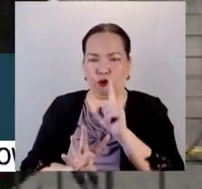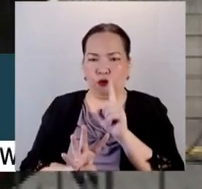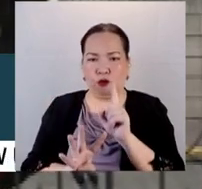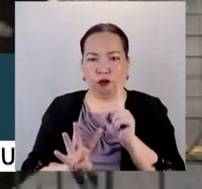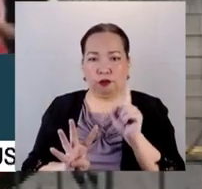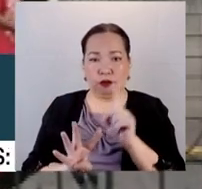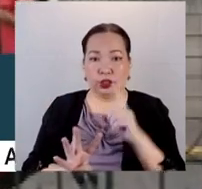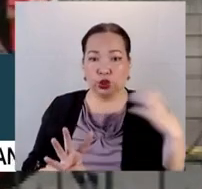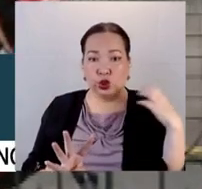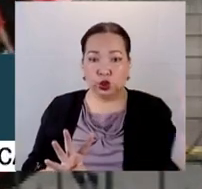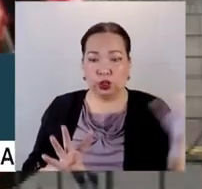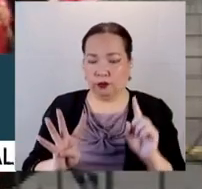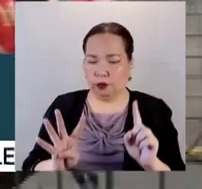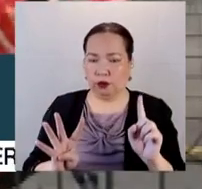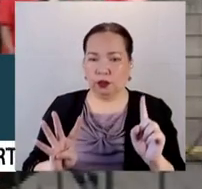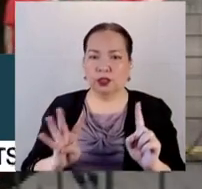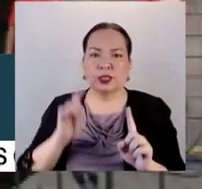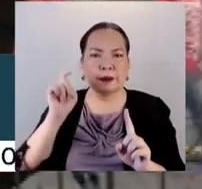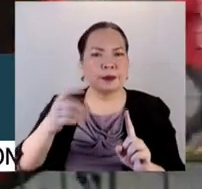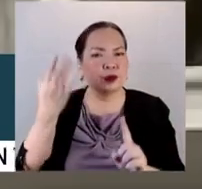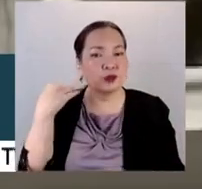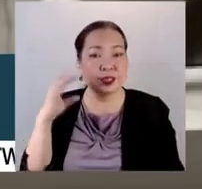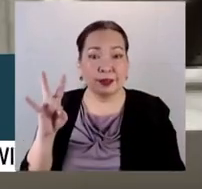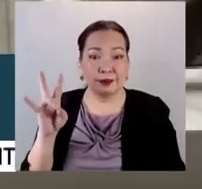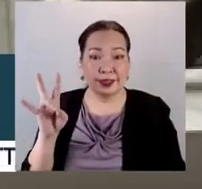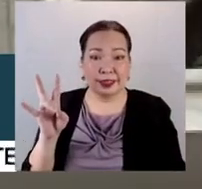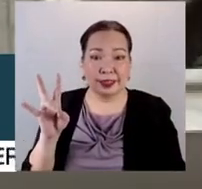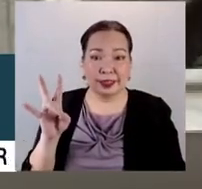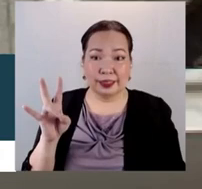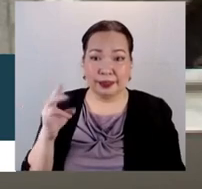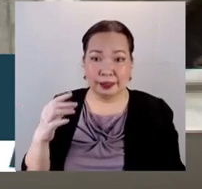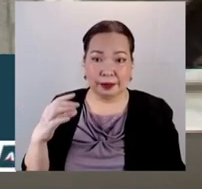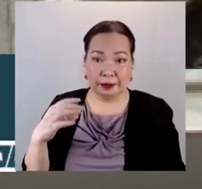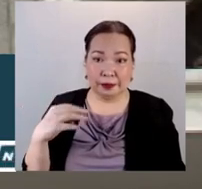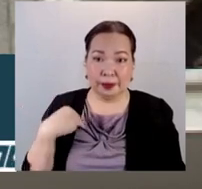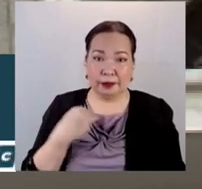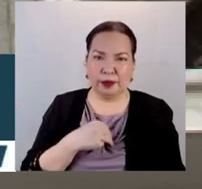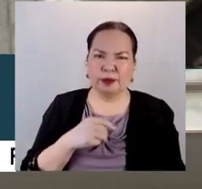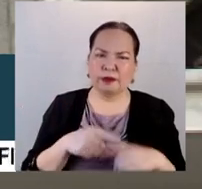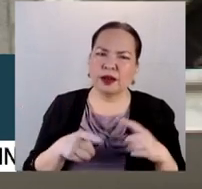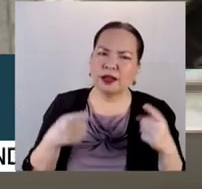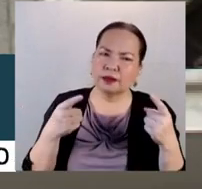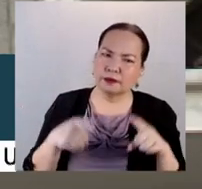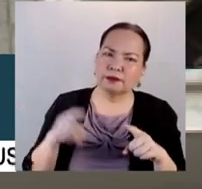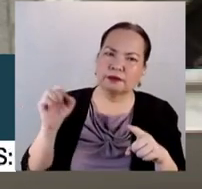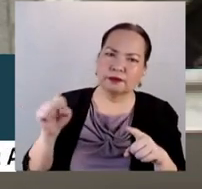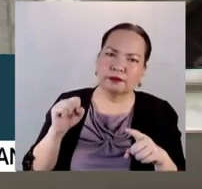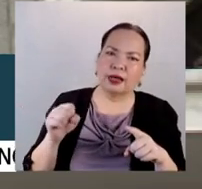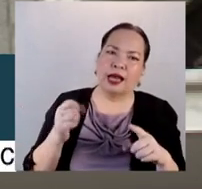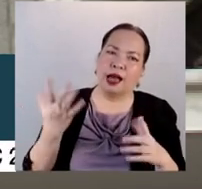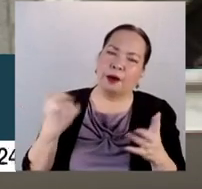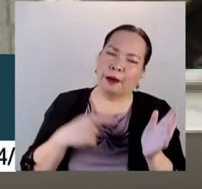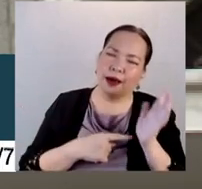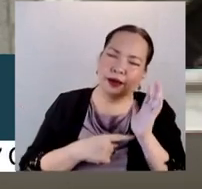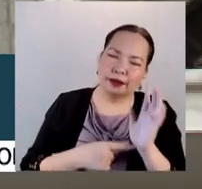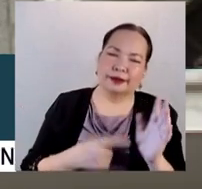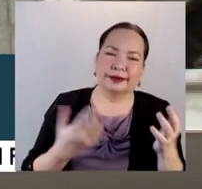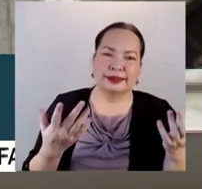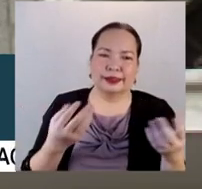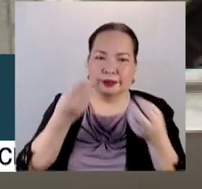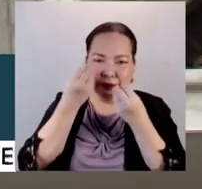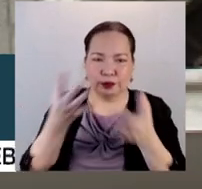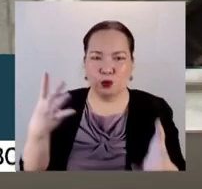we should have been seven members of the UNBAC. There are certain cases, and I do not want to preempt or tell you whether